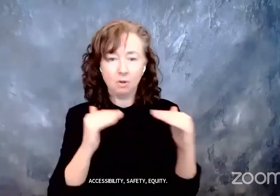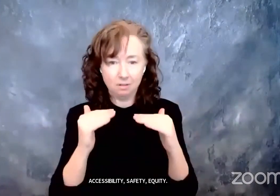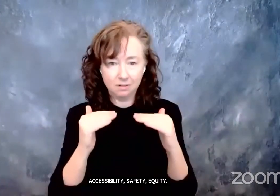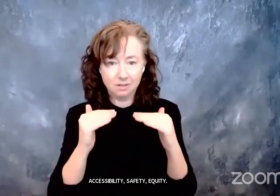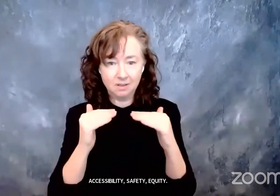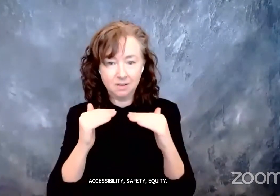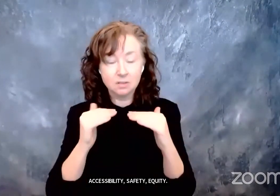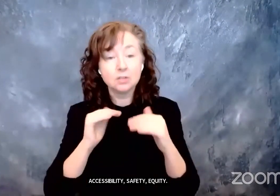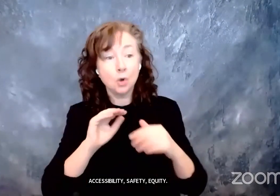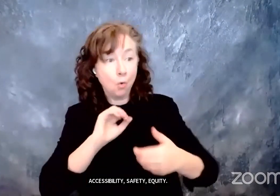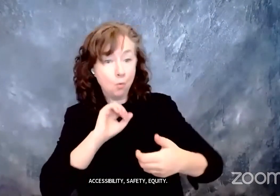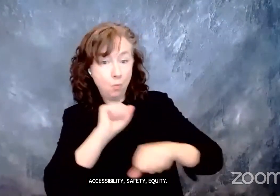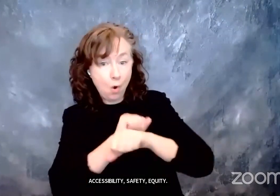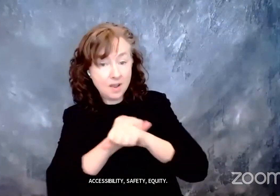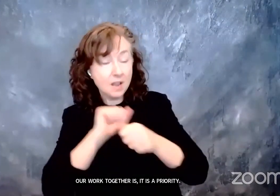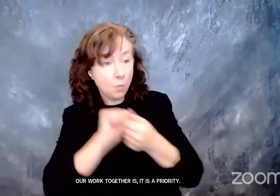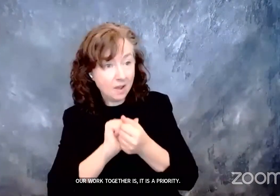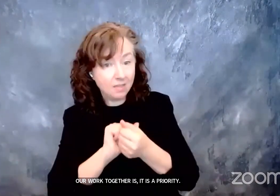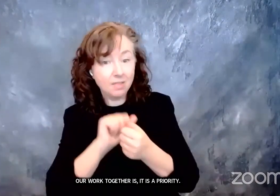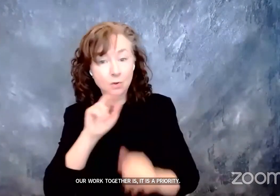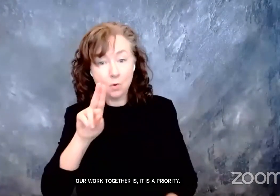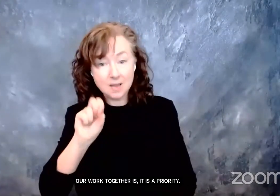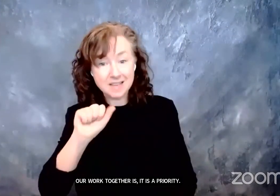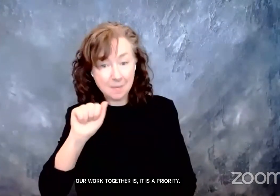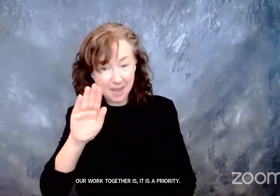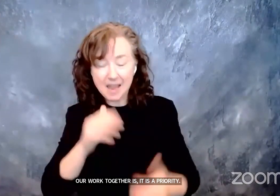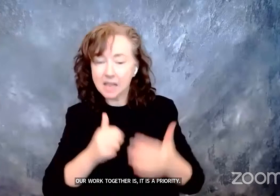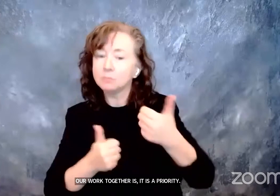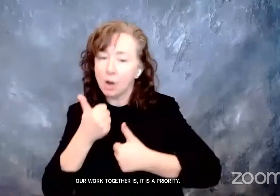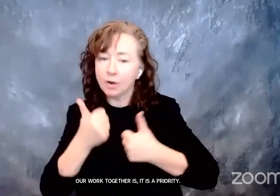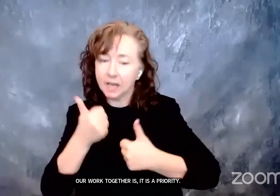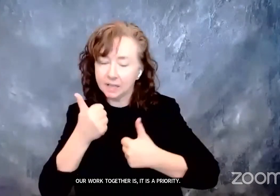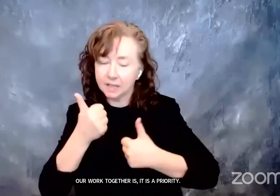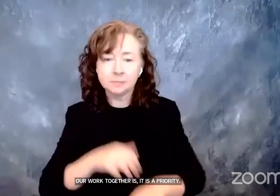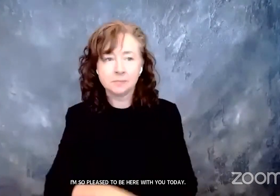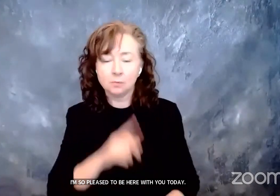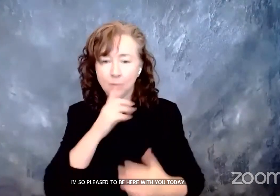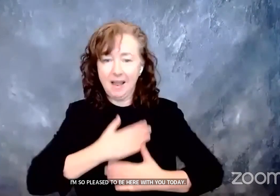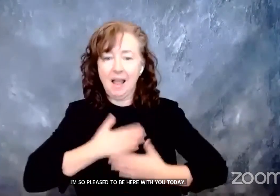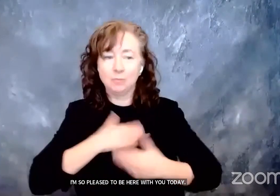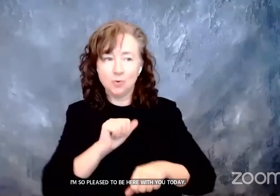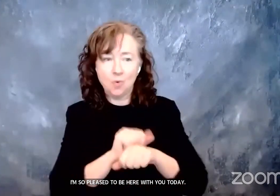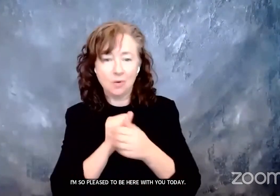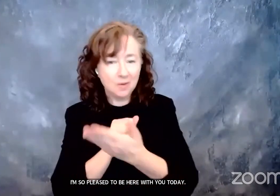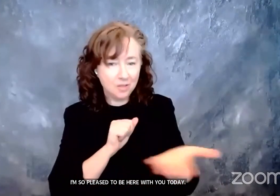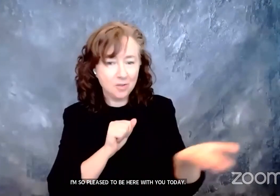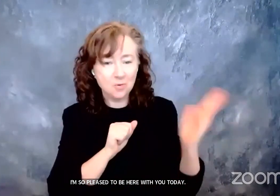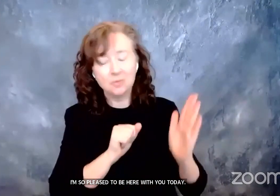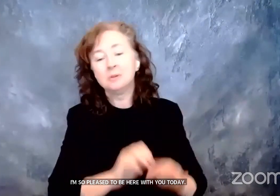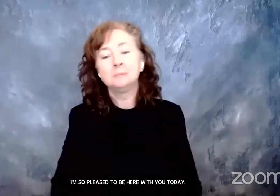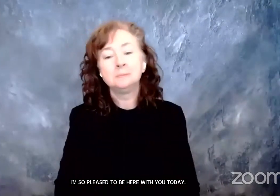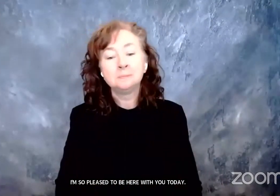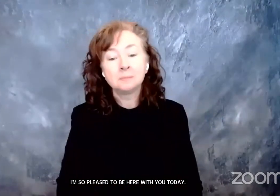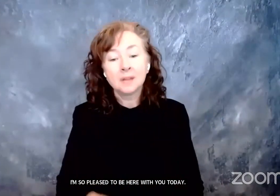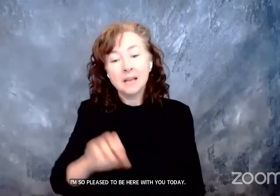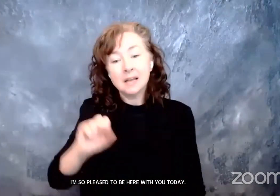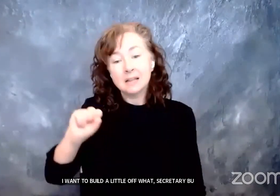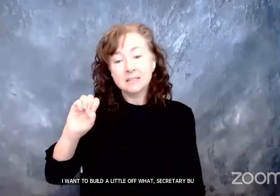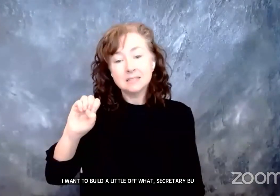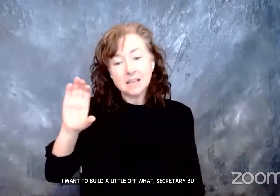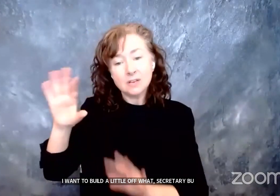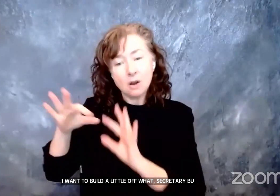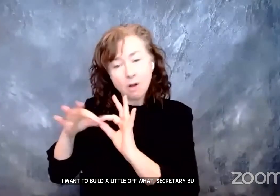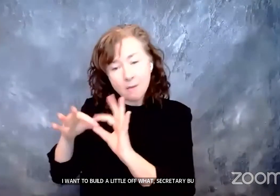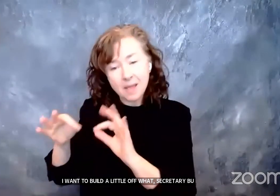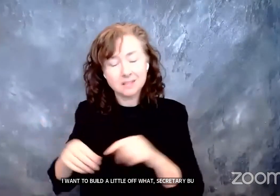a priority, and I'm so pleased to be here with you today. I want to build a little off of what Secretary Buttigieg and Chair